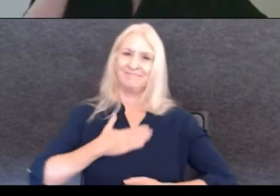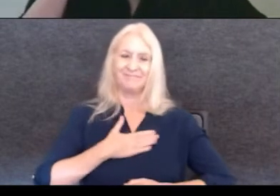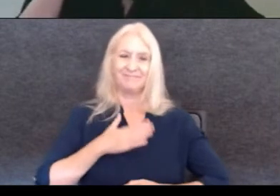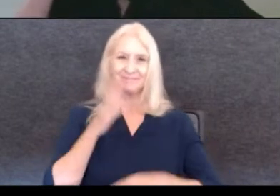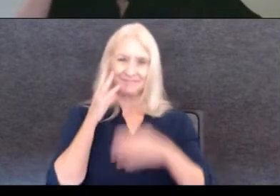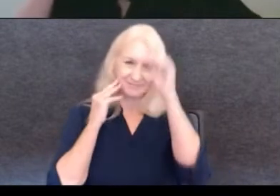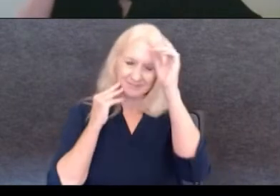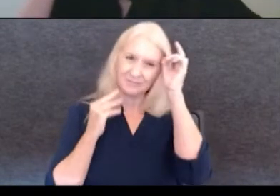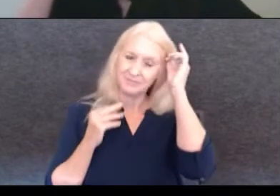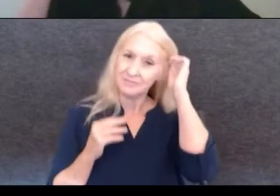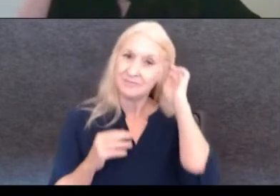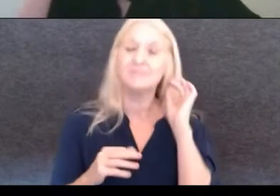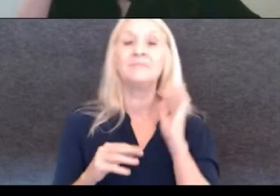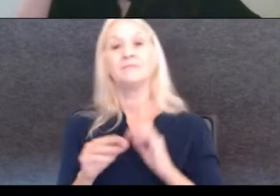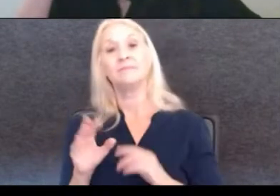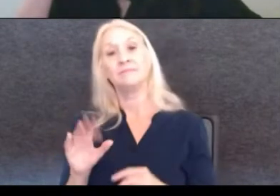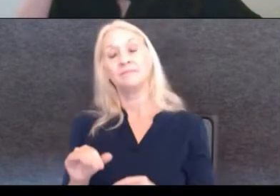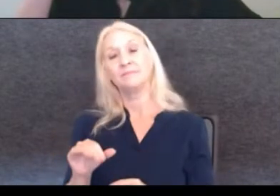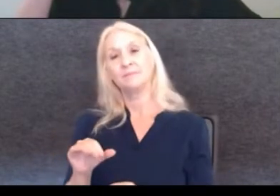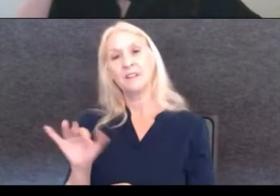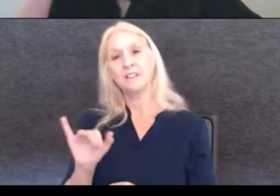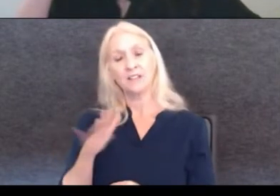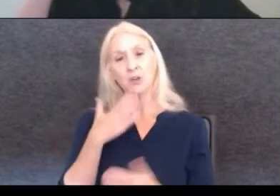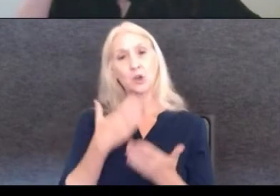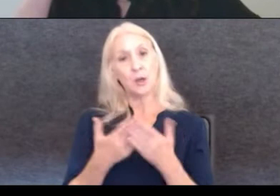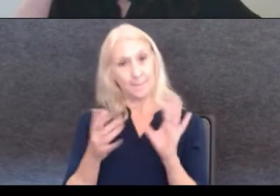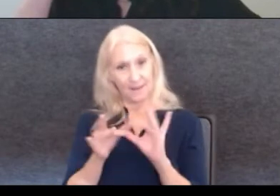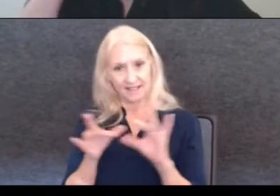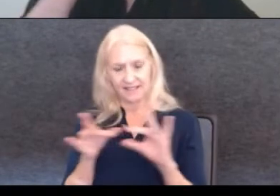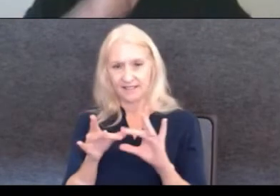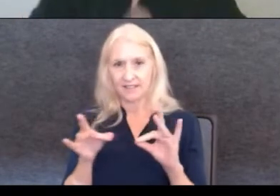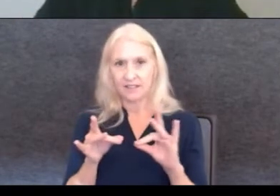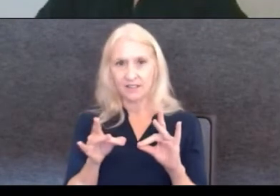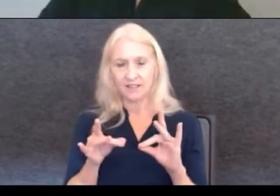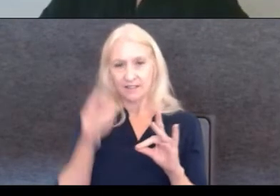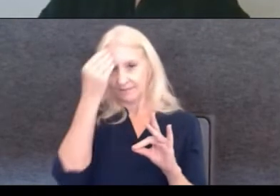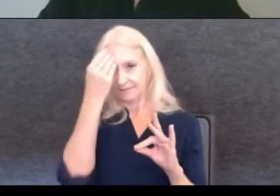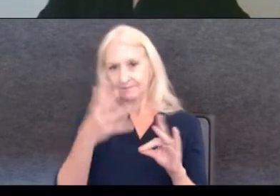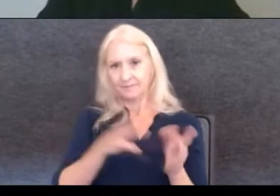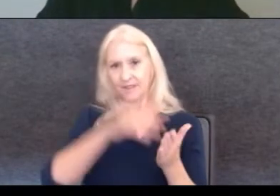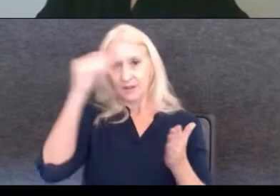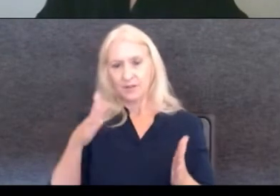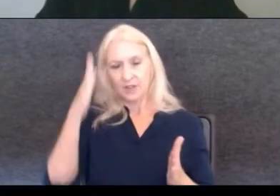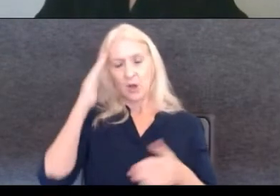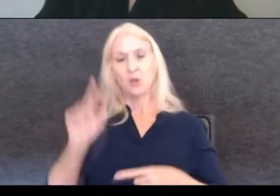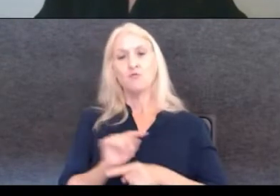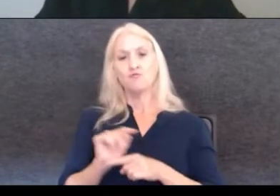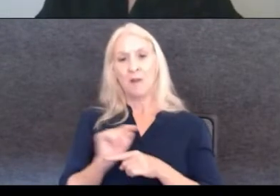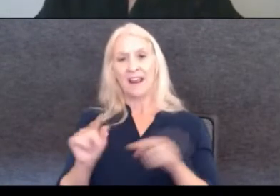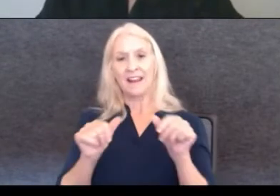Yeah. Now Clarice, this is also a really good message for, um, the students out there, which is that you were trained as an architect,